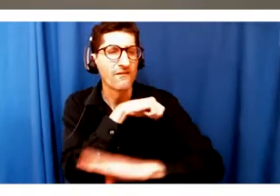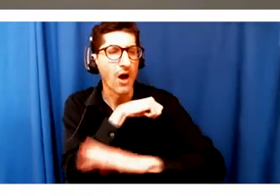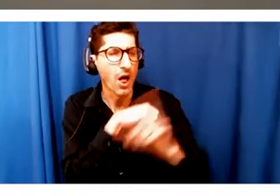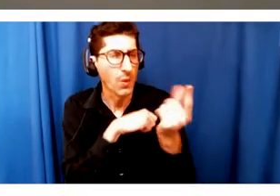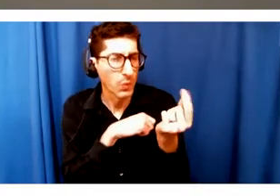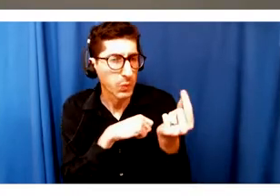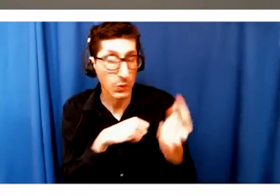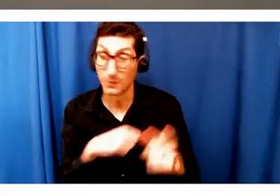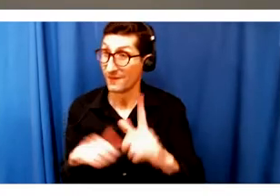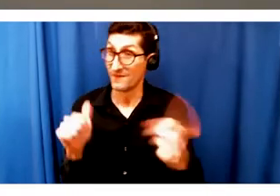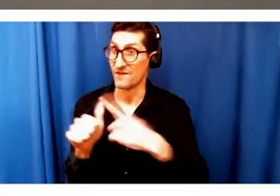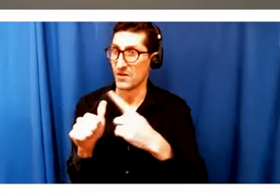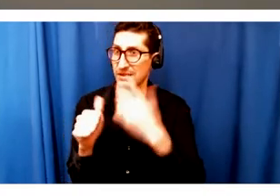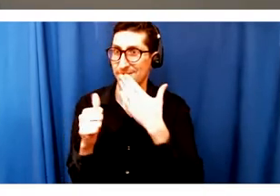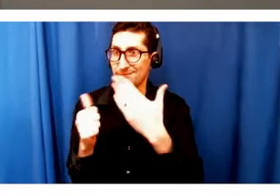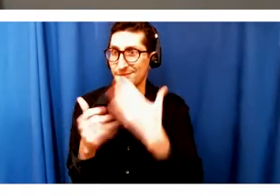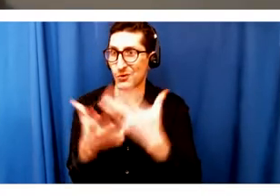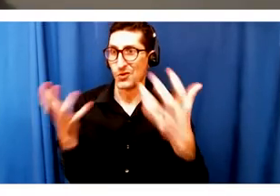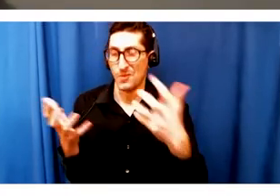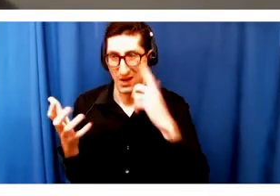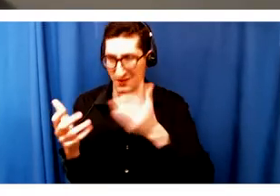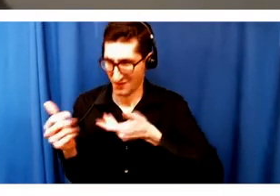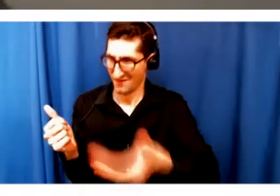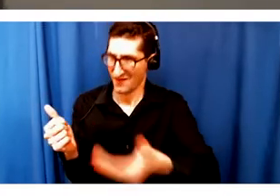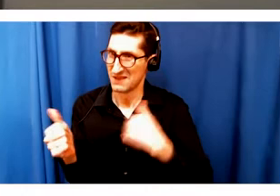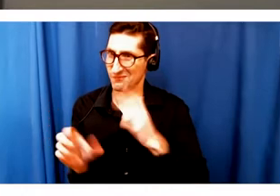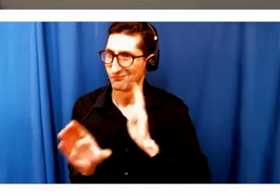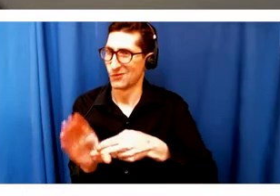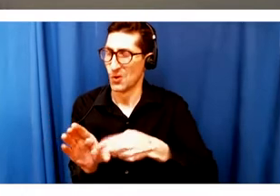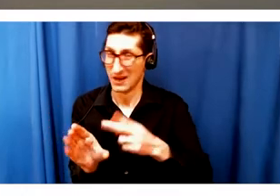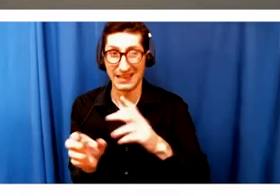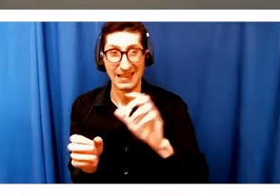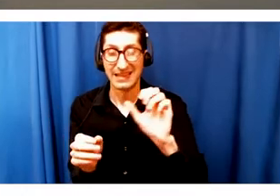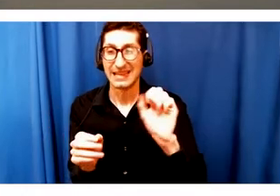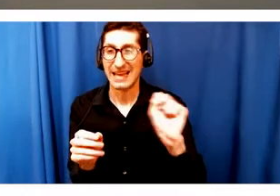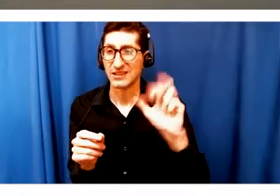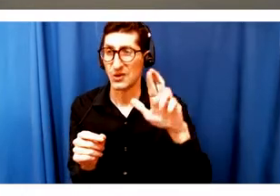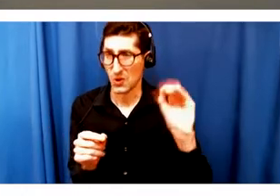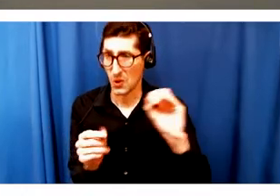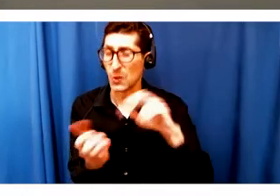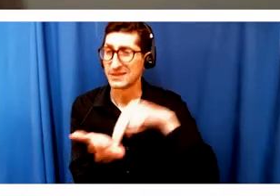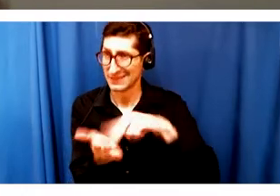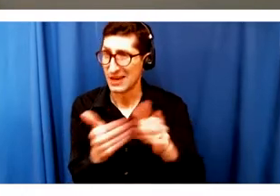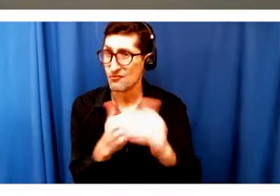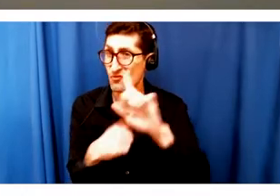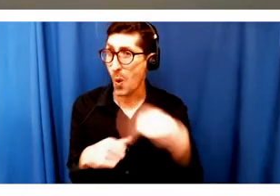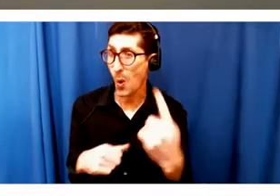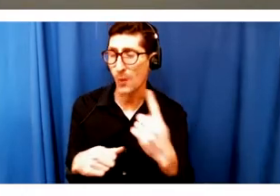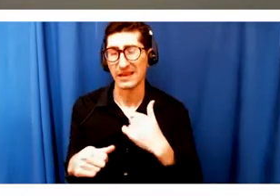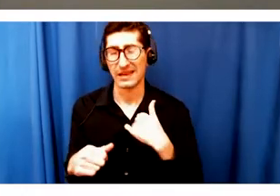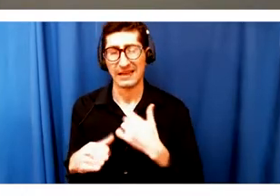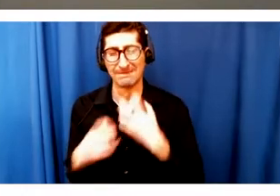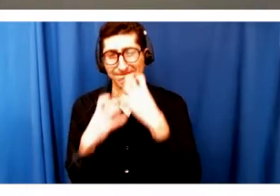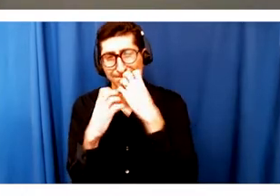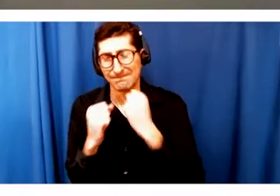so much for having me here today. It's standing room only holds a very soft spot in my heart, and I'm happy to be